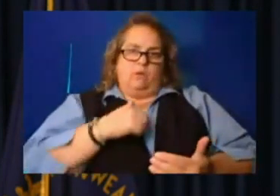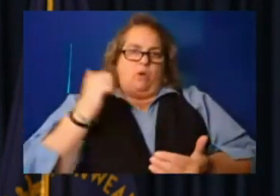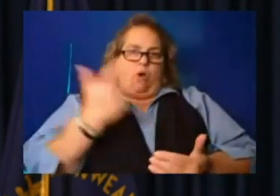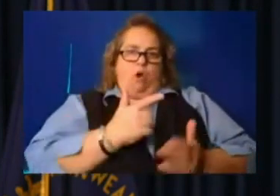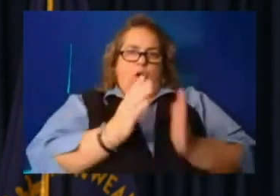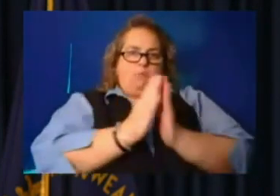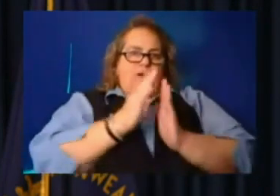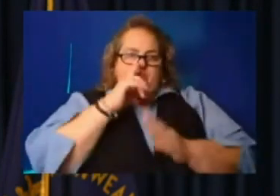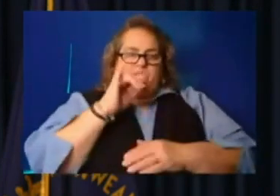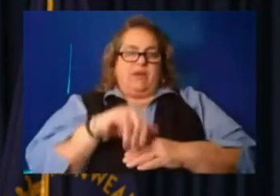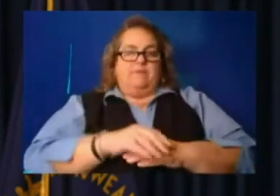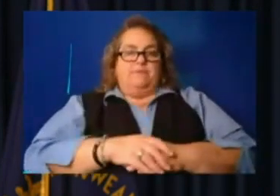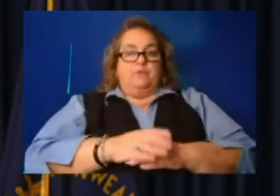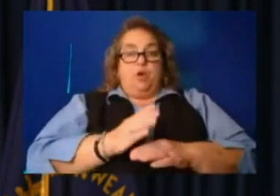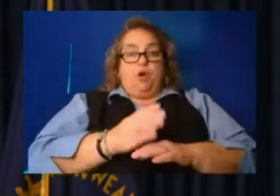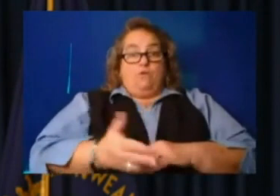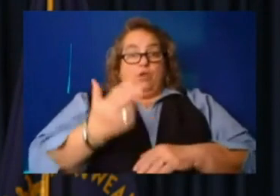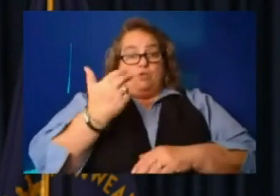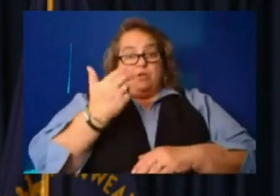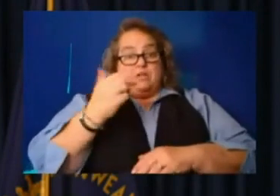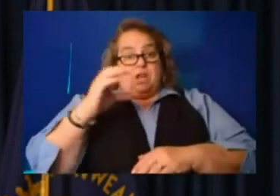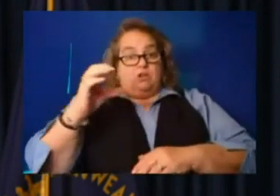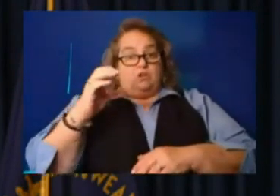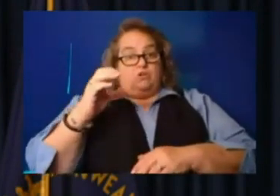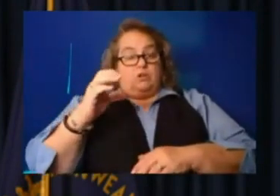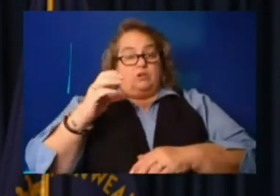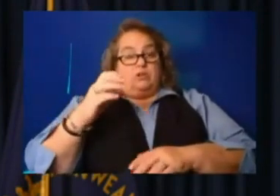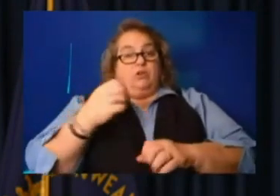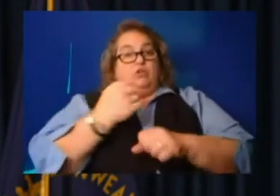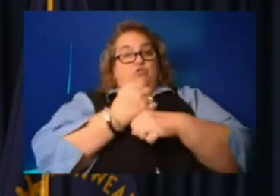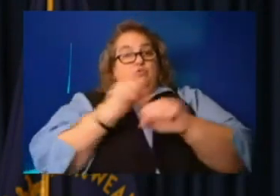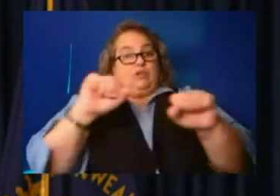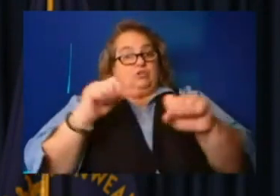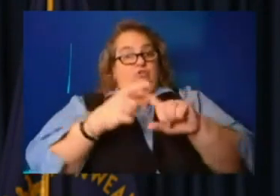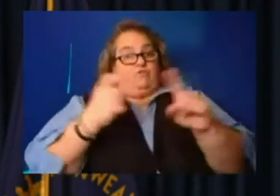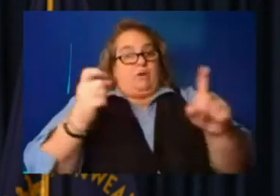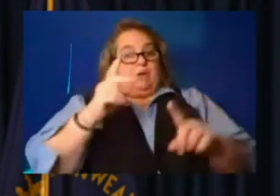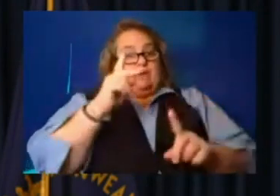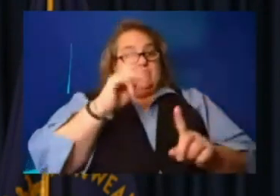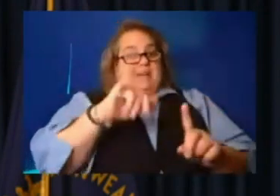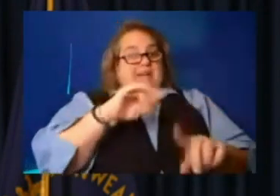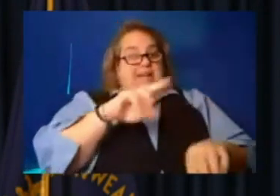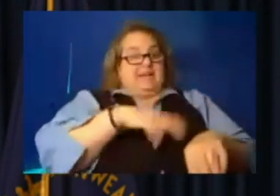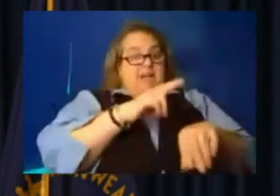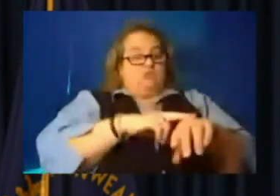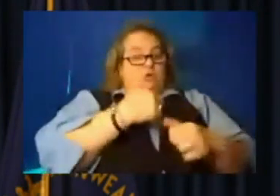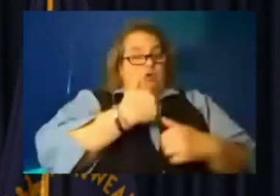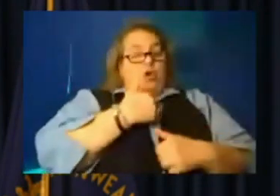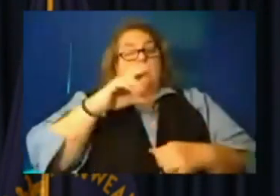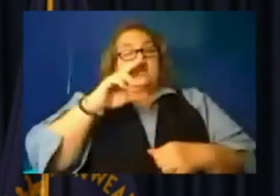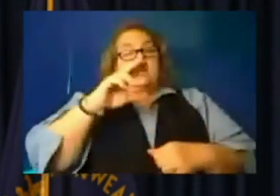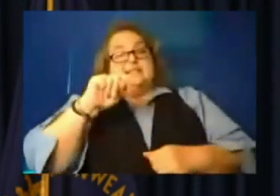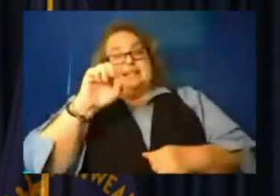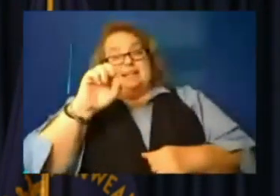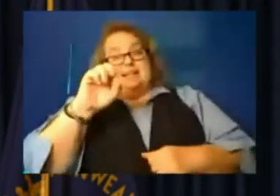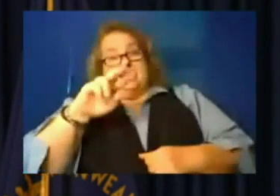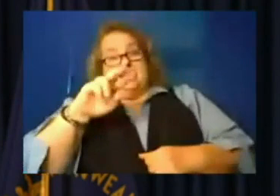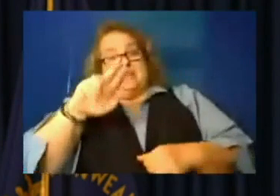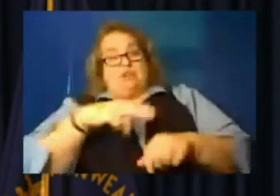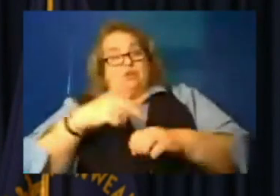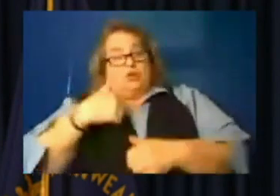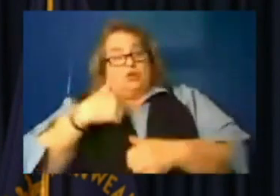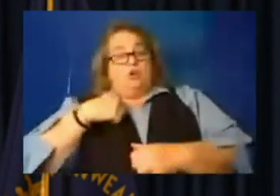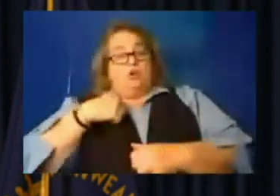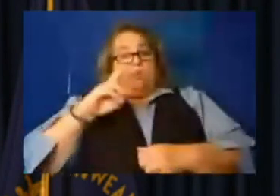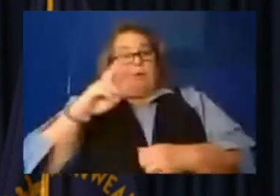over 1300 rescues between the Kentucky National Guard, Tennessee National Guard, West Virginia National Guard. Actually, our National Guard airlifted two